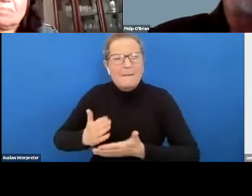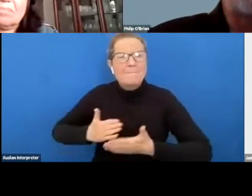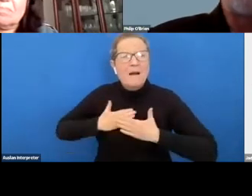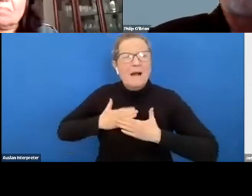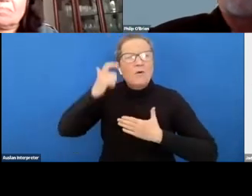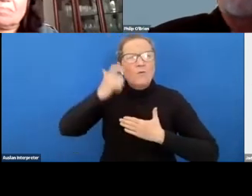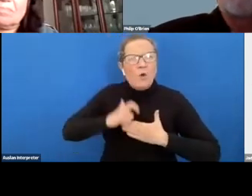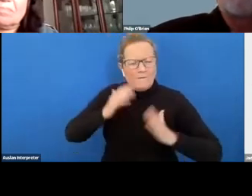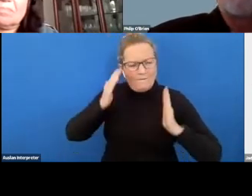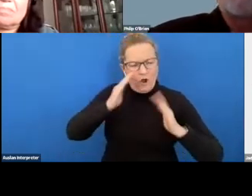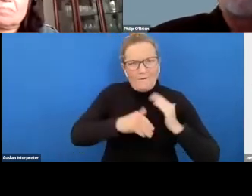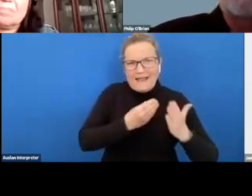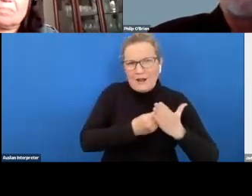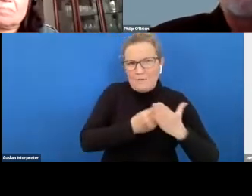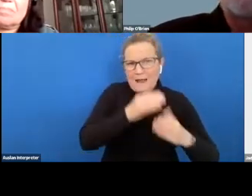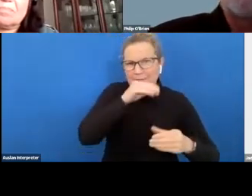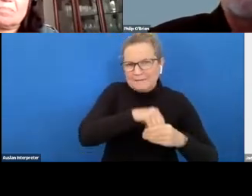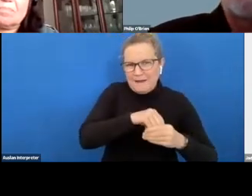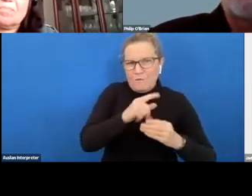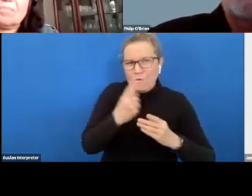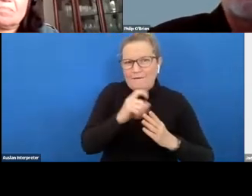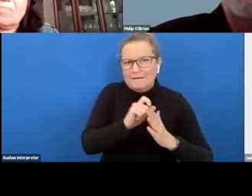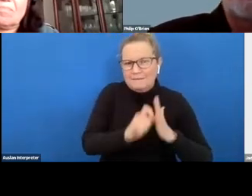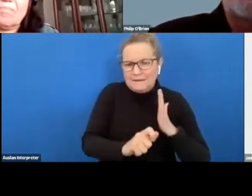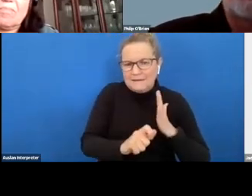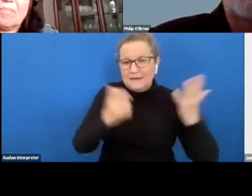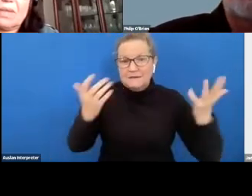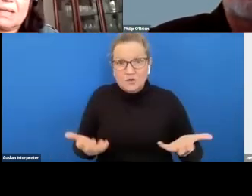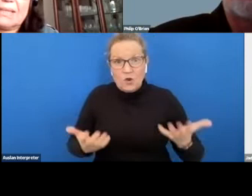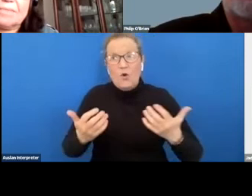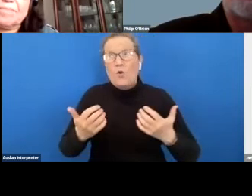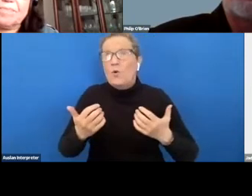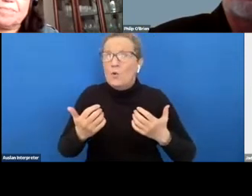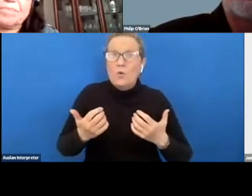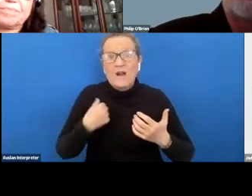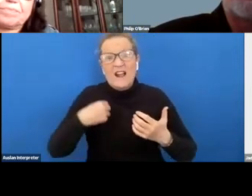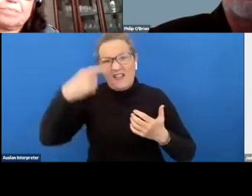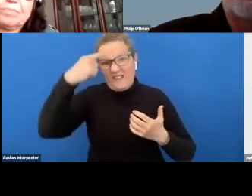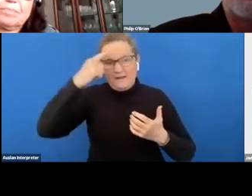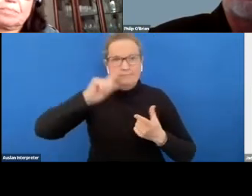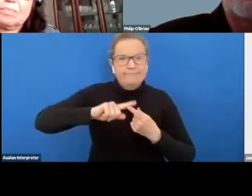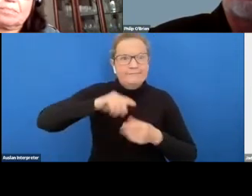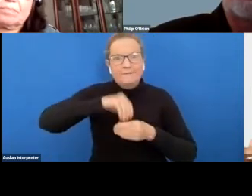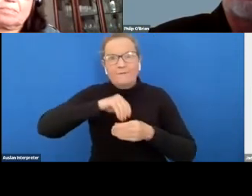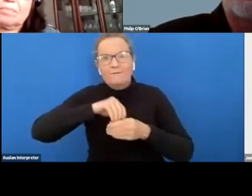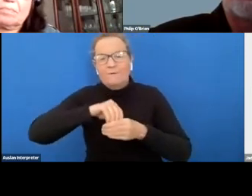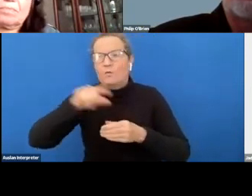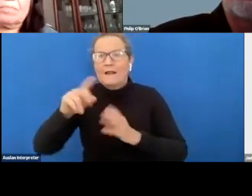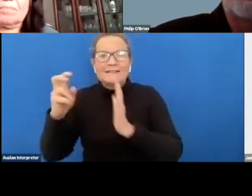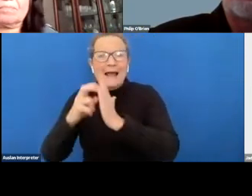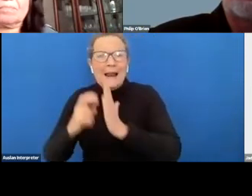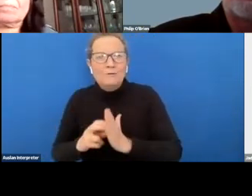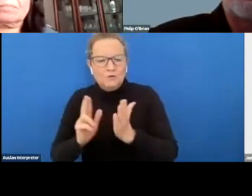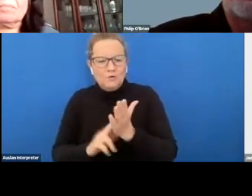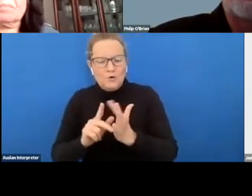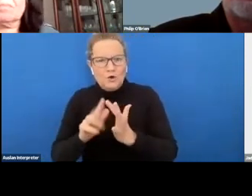on economic participation for people with disabilities so i guess one of the ways is keeping involved so sign up to the newsletters i know you probably all get a